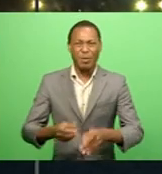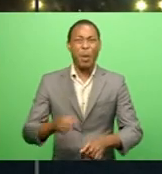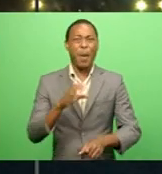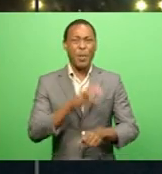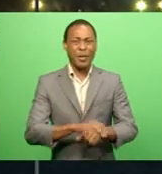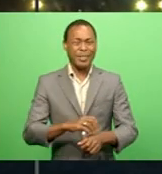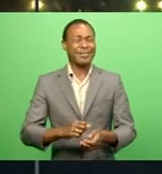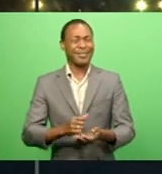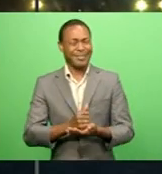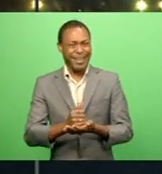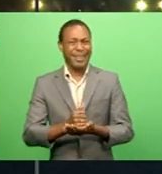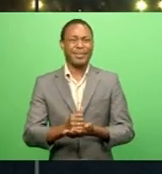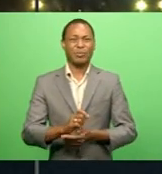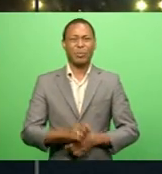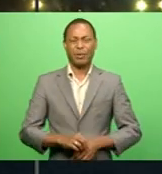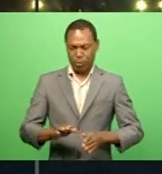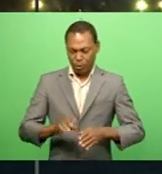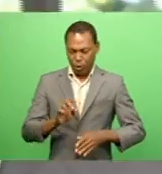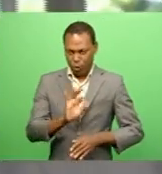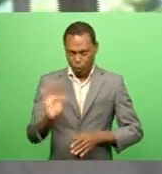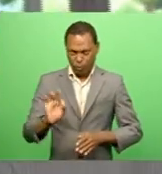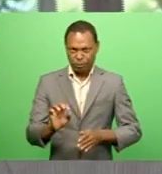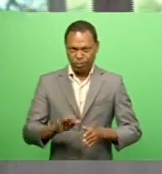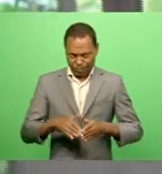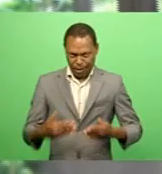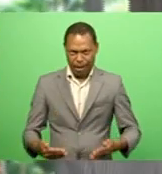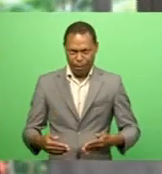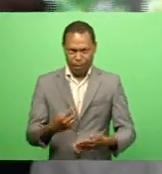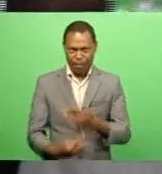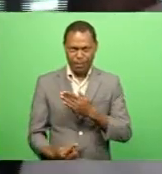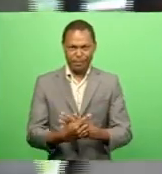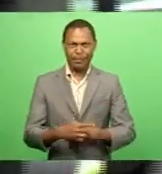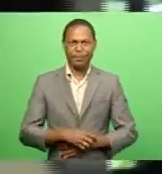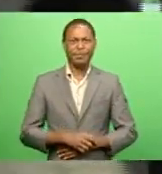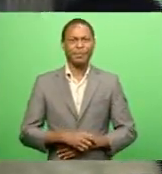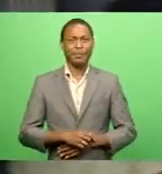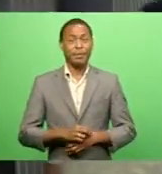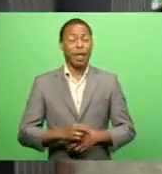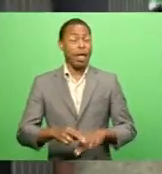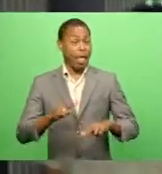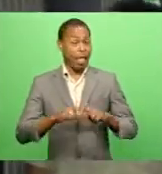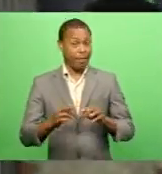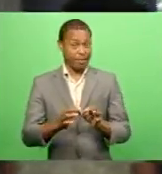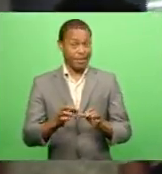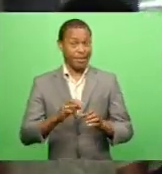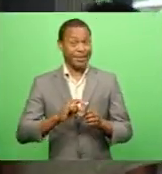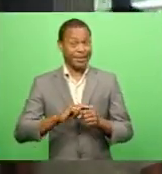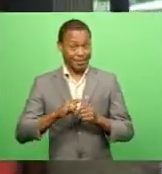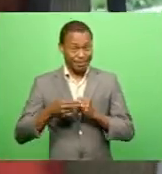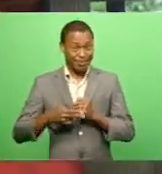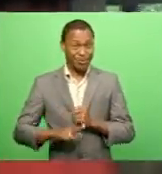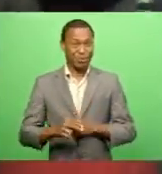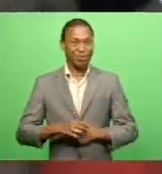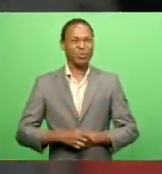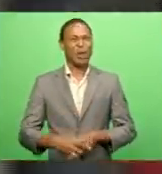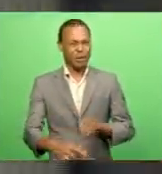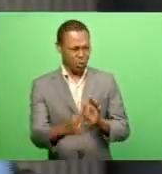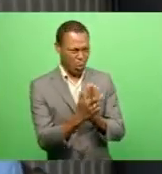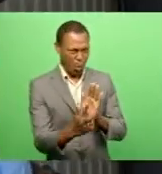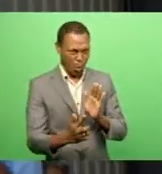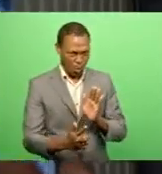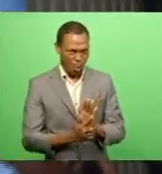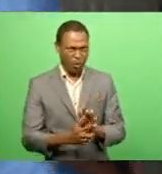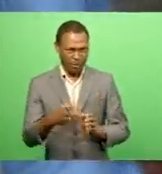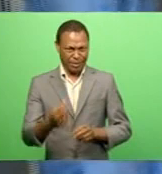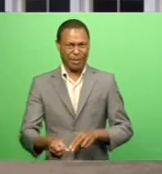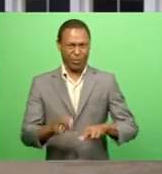And not the proposed police bill Speaking to FBC News Mbaini Marama says any review of laws relating to the Fiji police